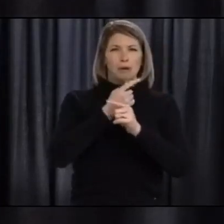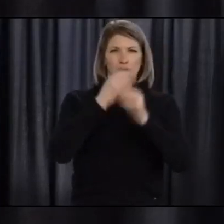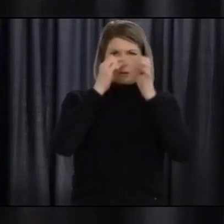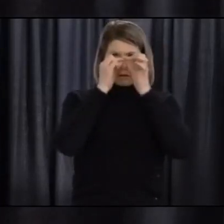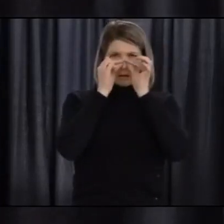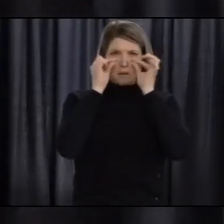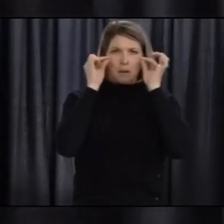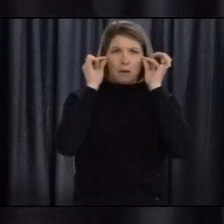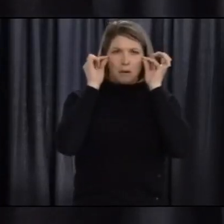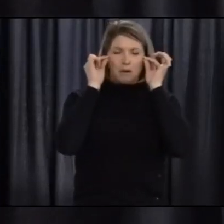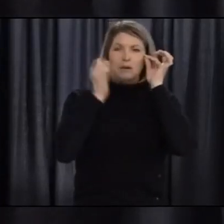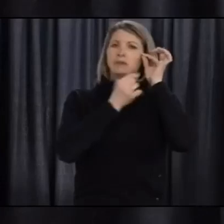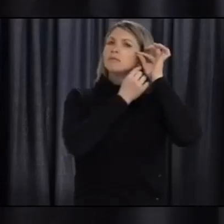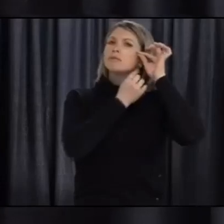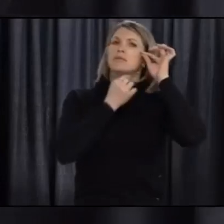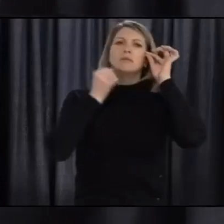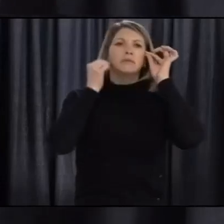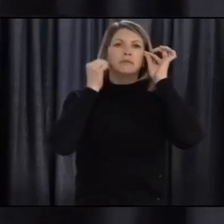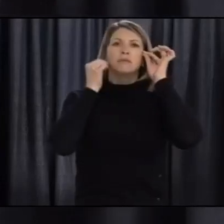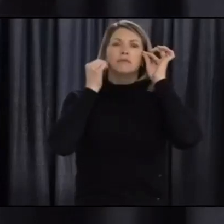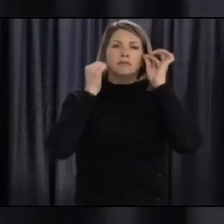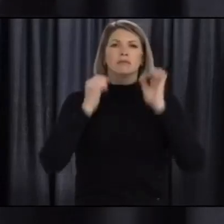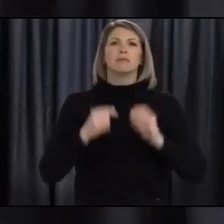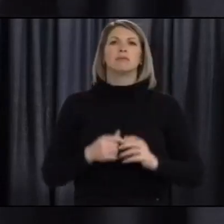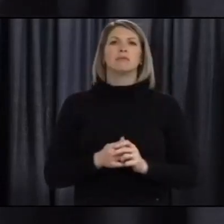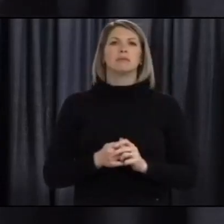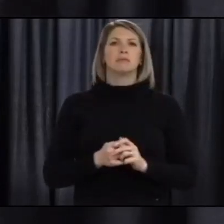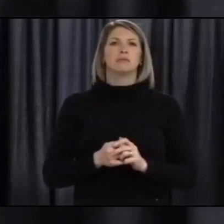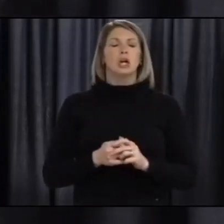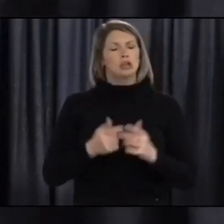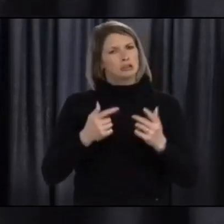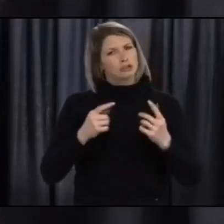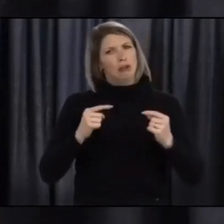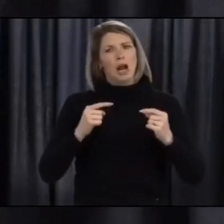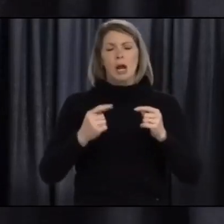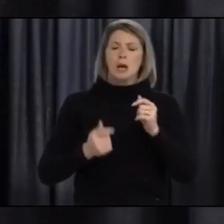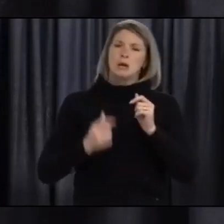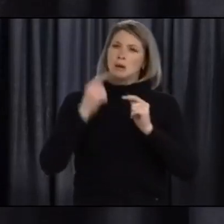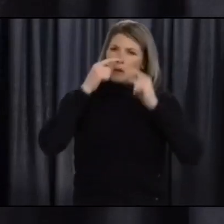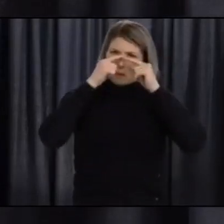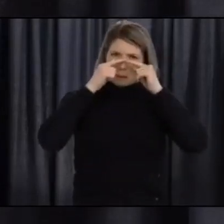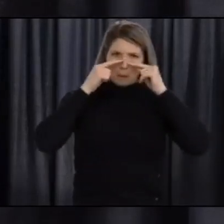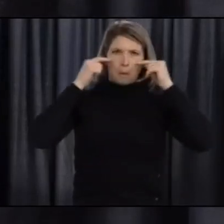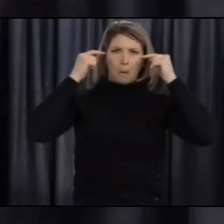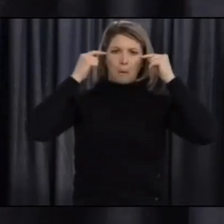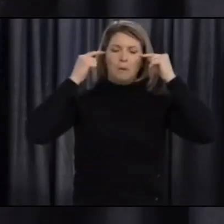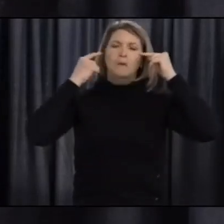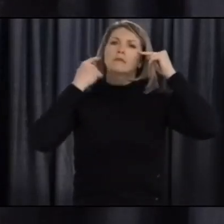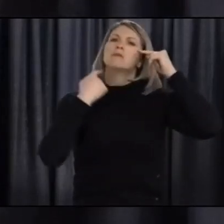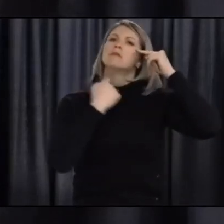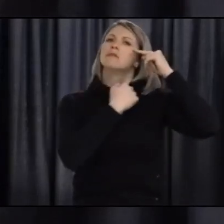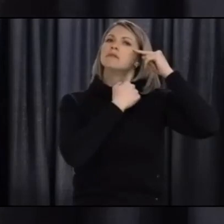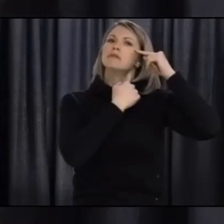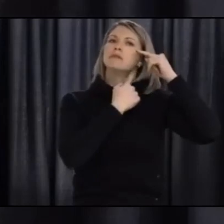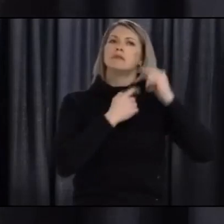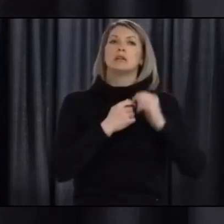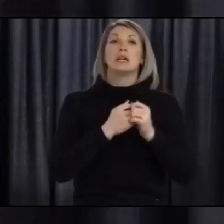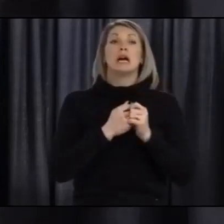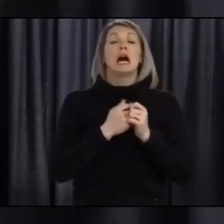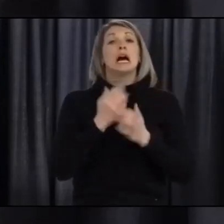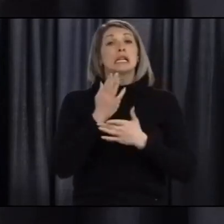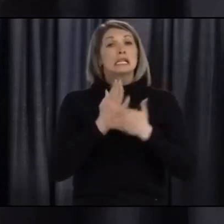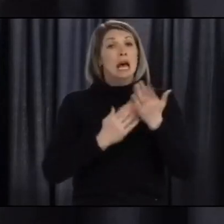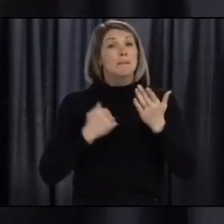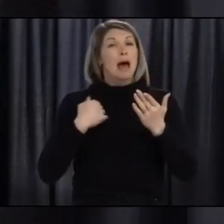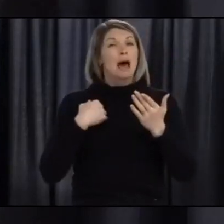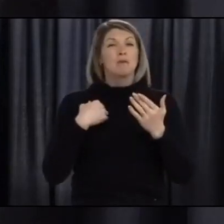and is completely covering your face as much as possible. Some cloth masks have a wire to tighten it